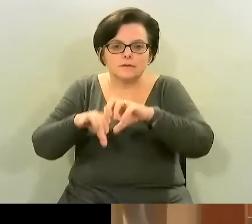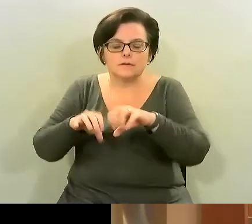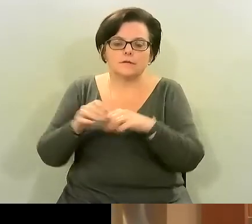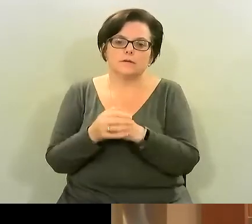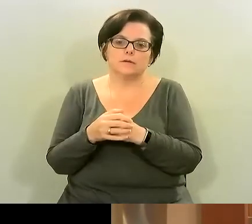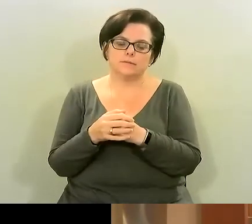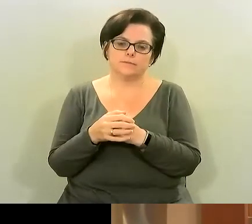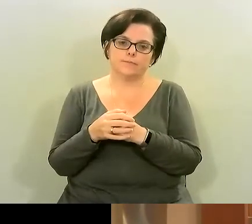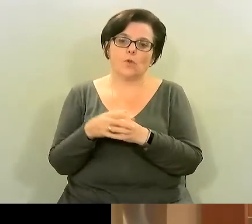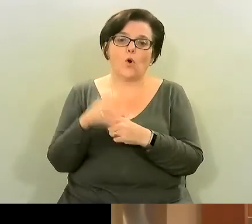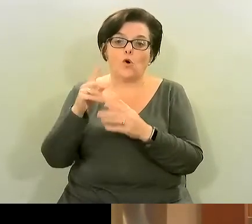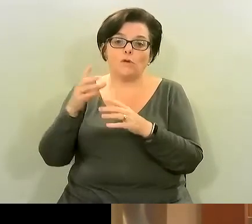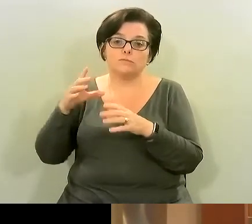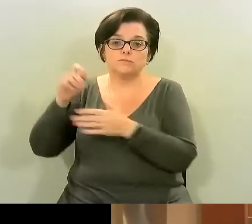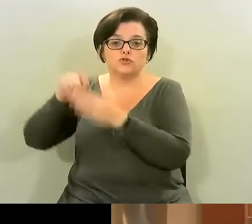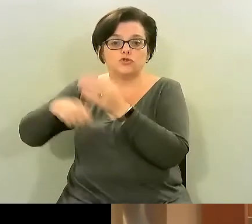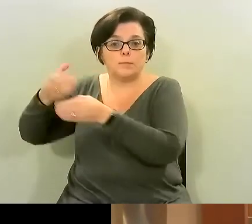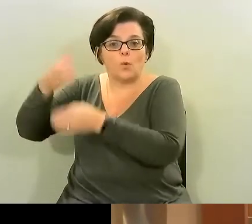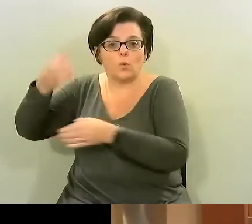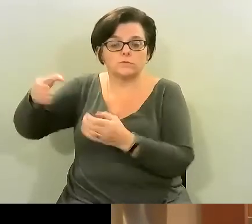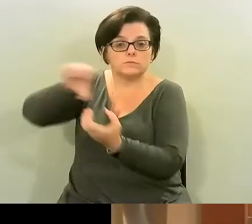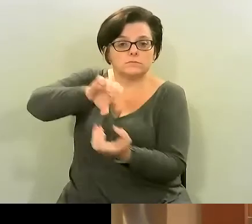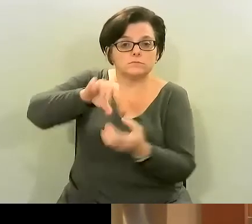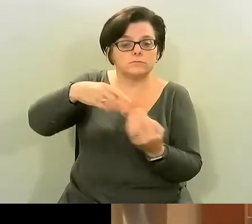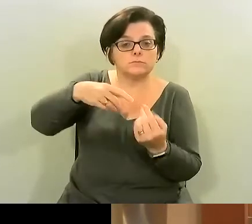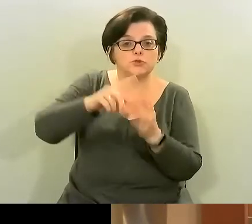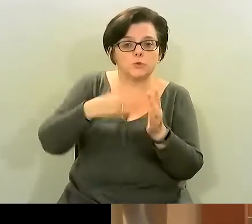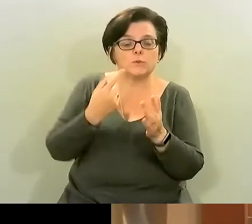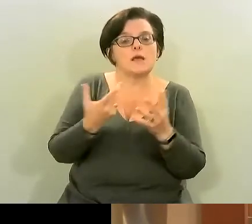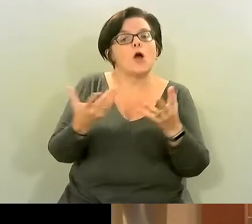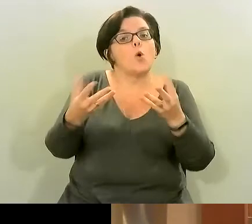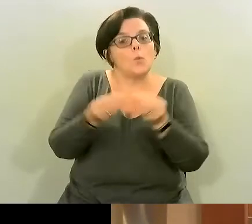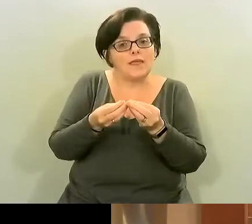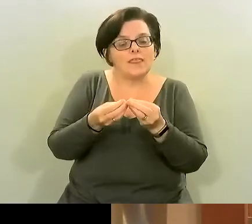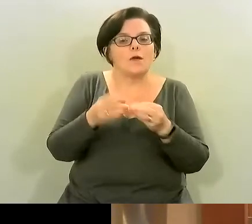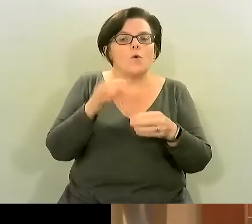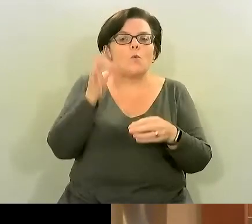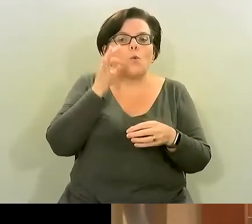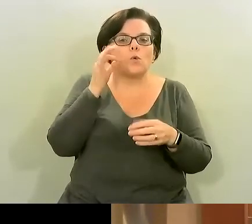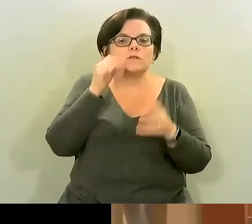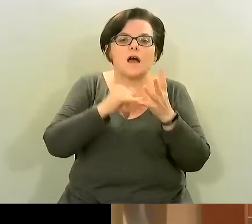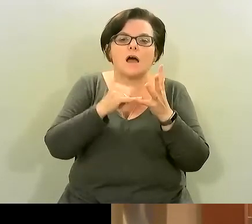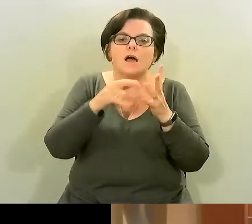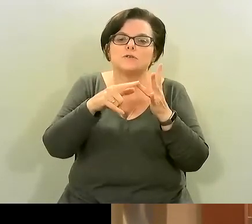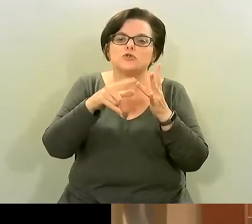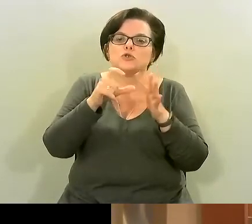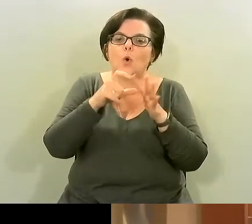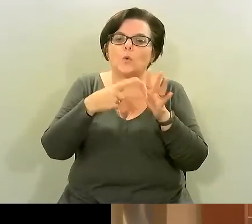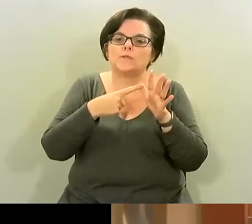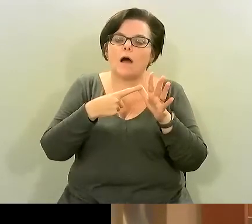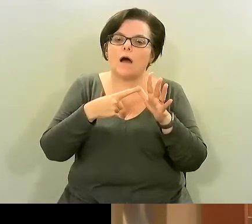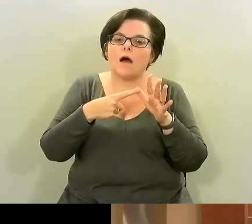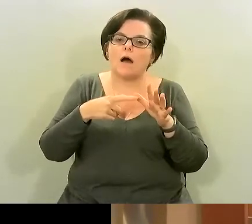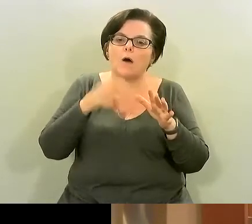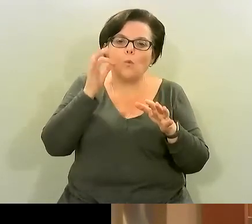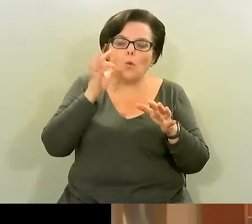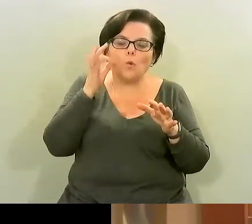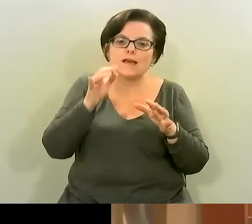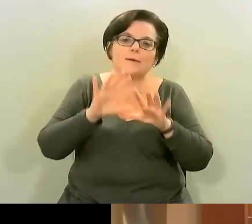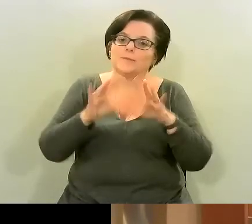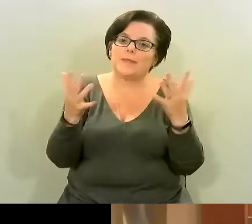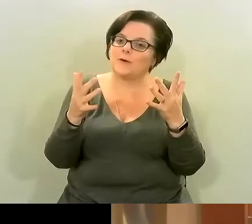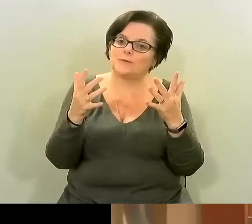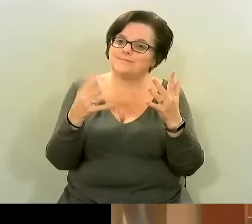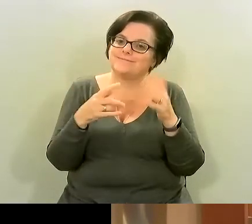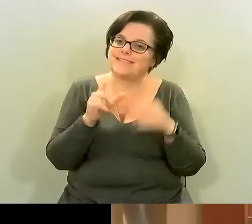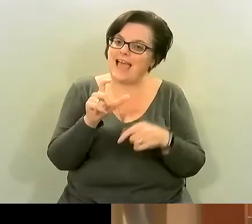um and also a splash of sparkling water or soda water which is there's no calories in that versus tonic